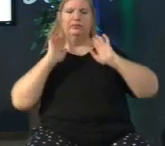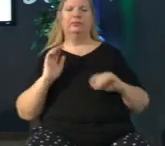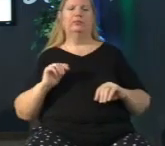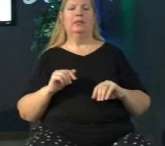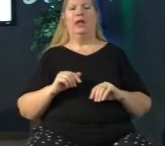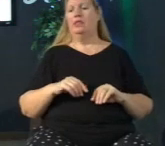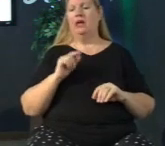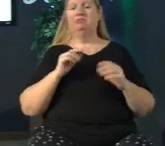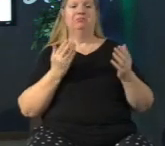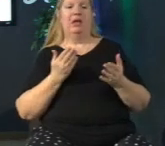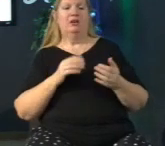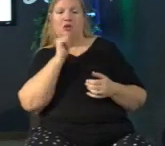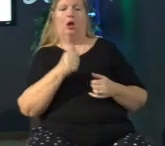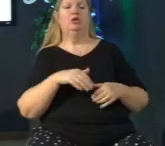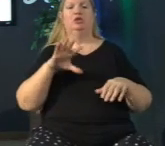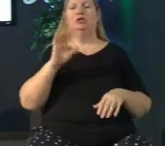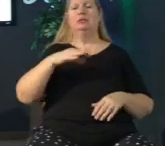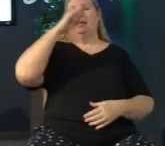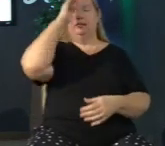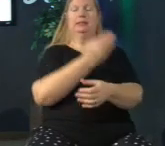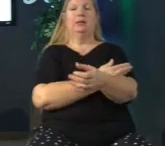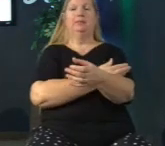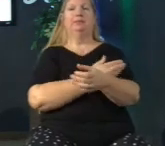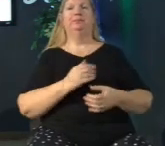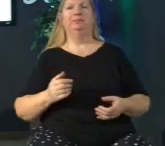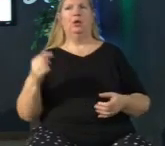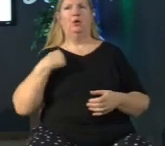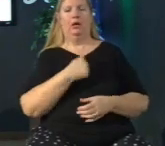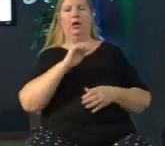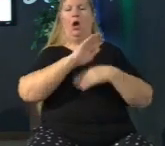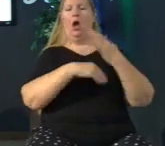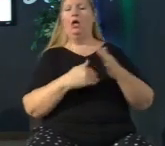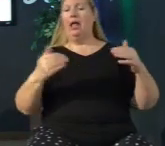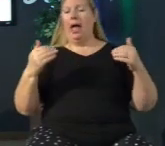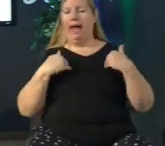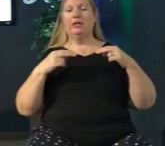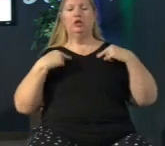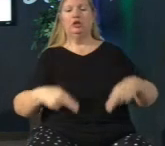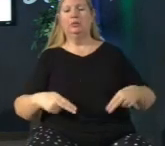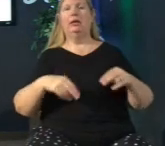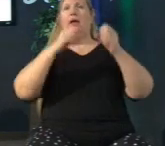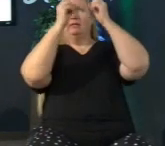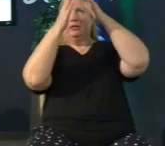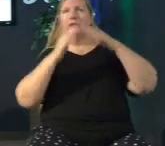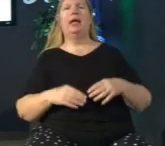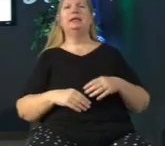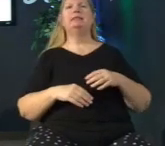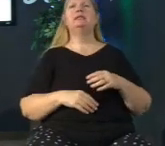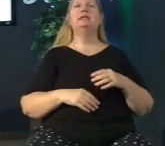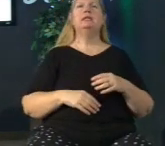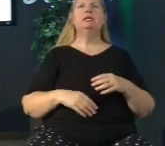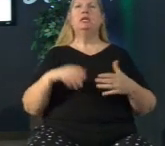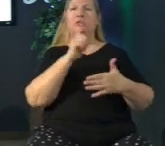moreover we have all had human fathers who disciplined us and we respected them for it how much